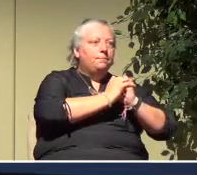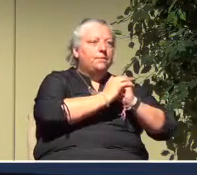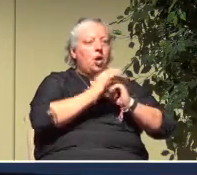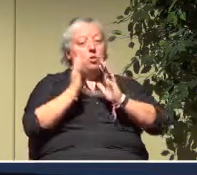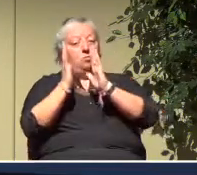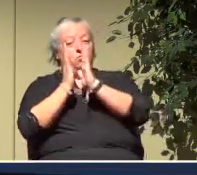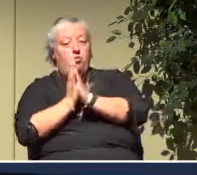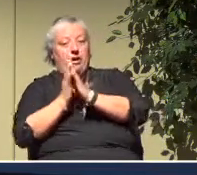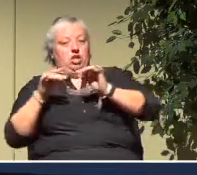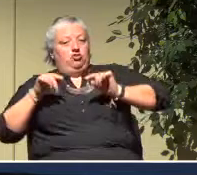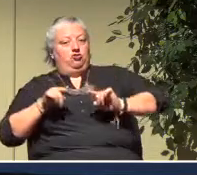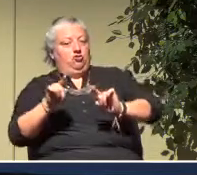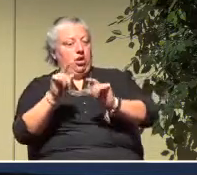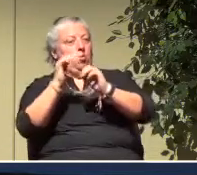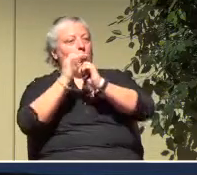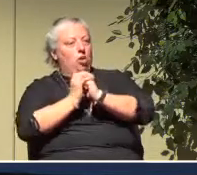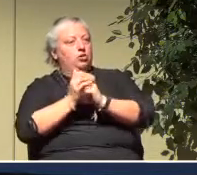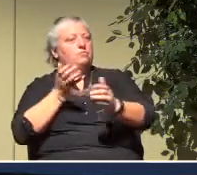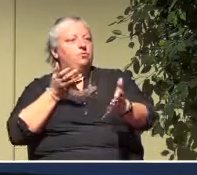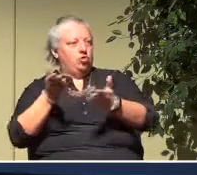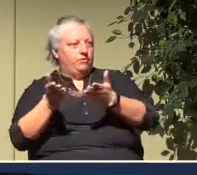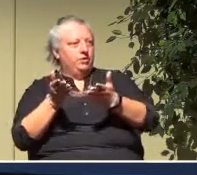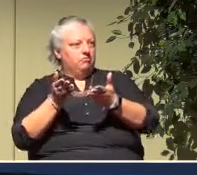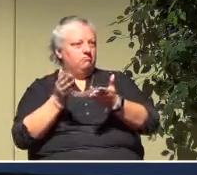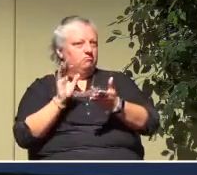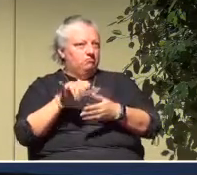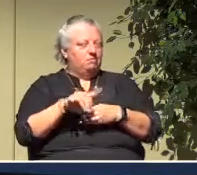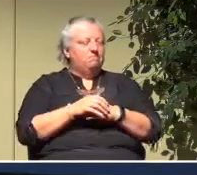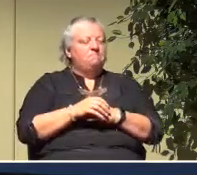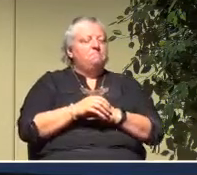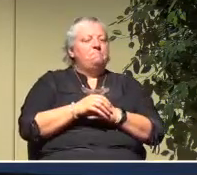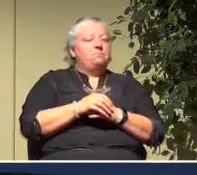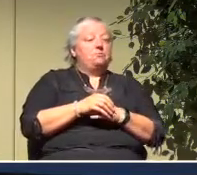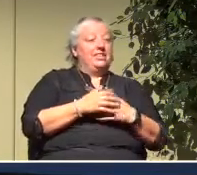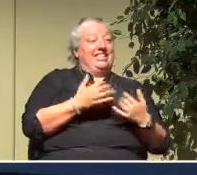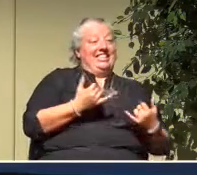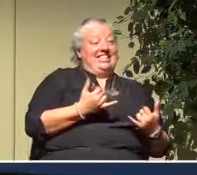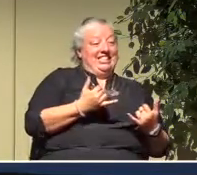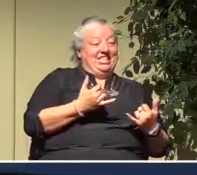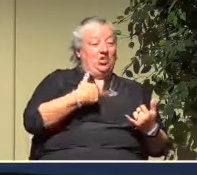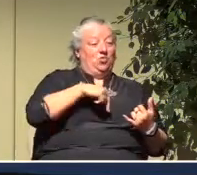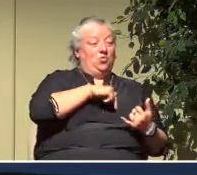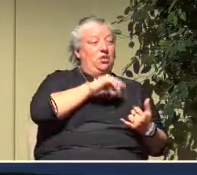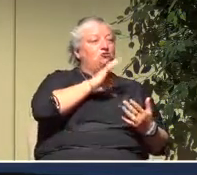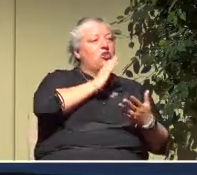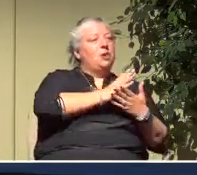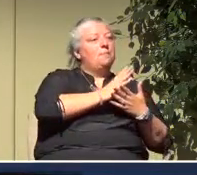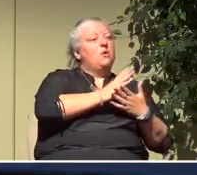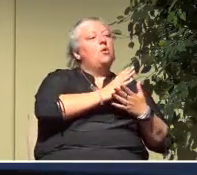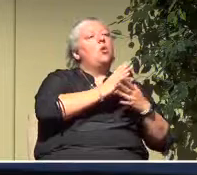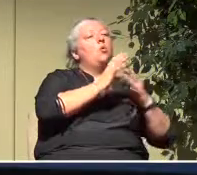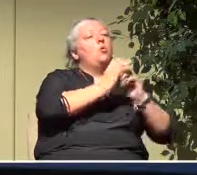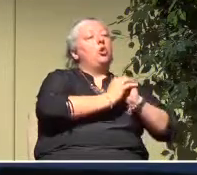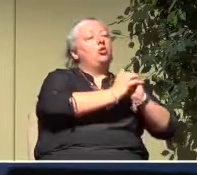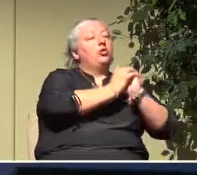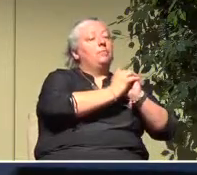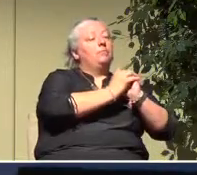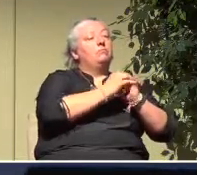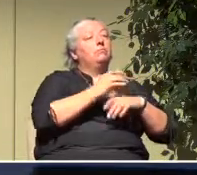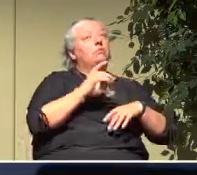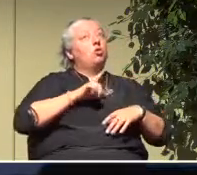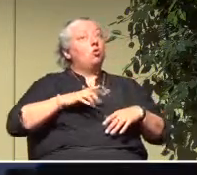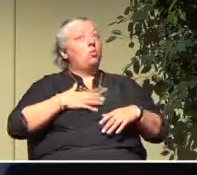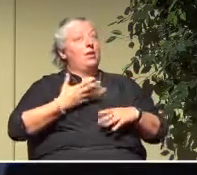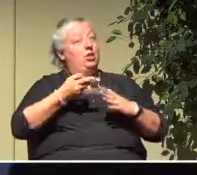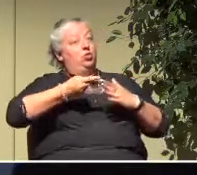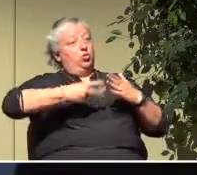within our worship services. And this week, we're going to be talking now about worship, but in two weeks' time, Lord willing,